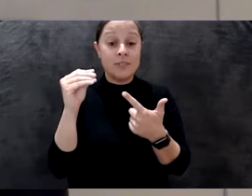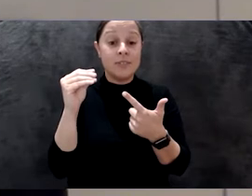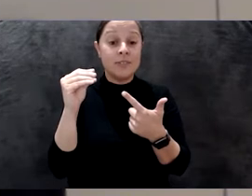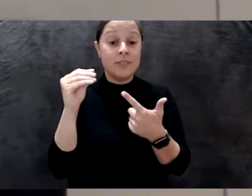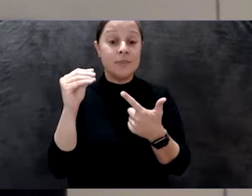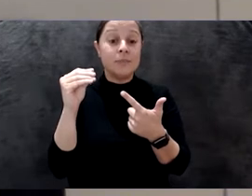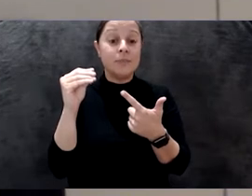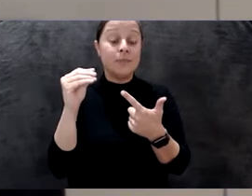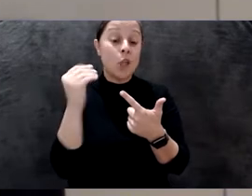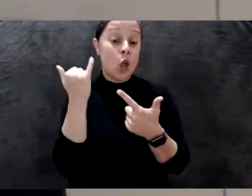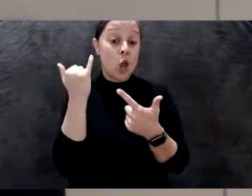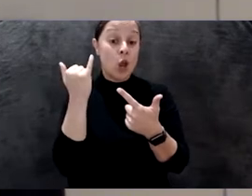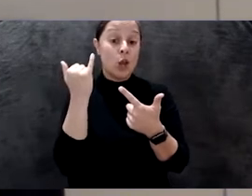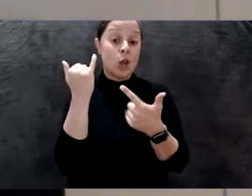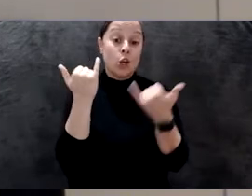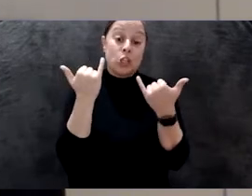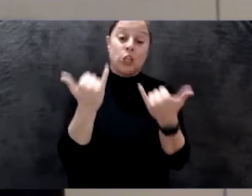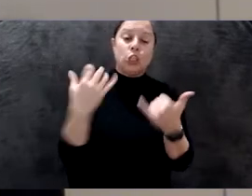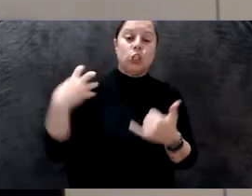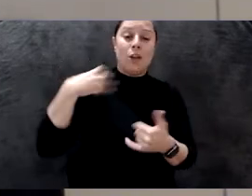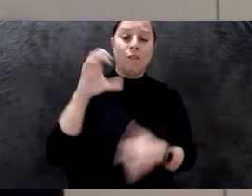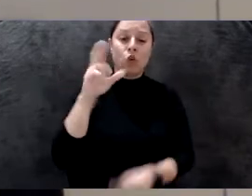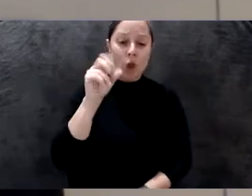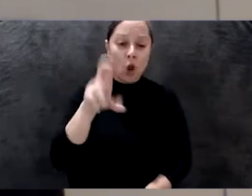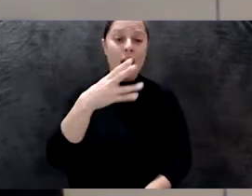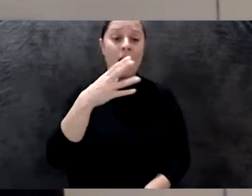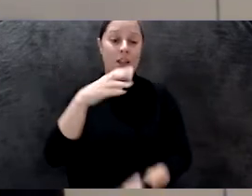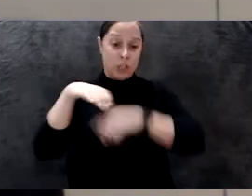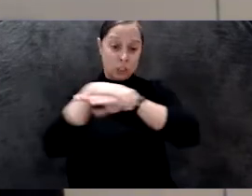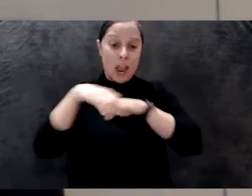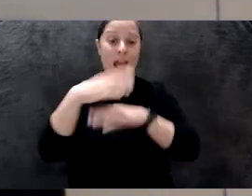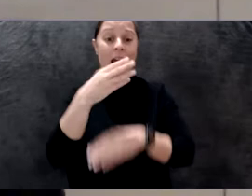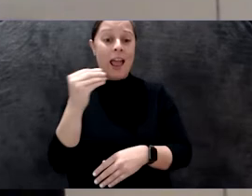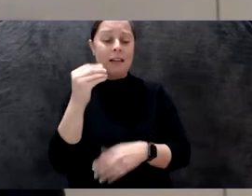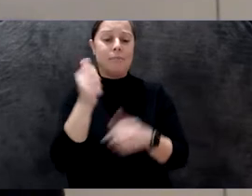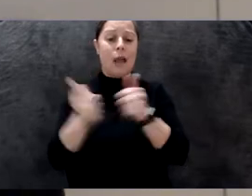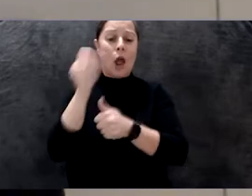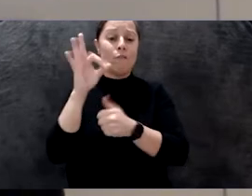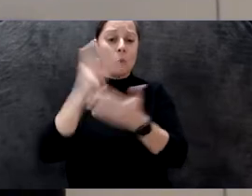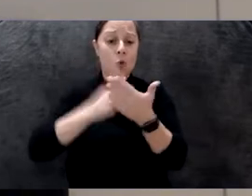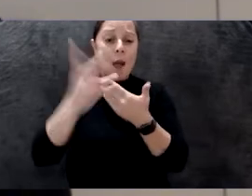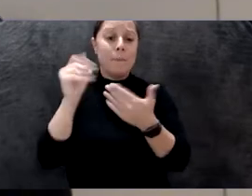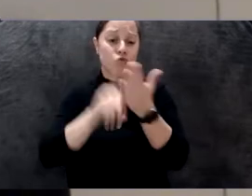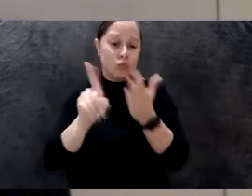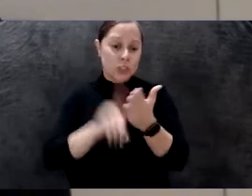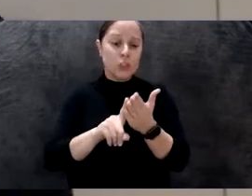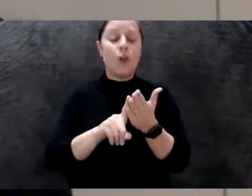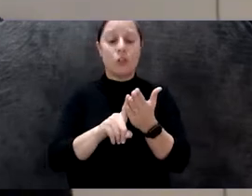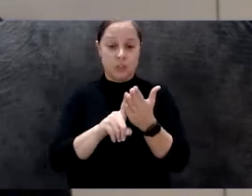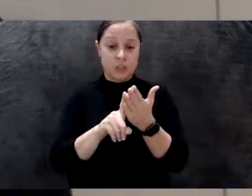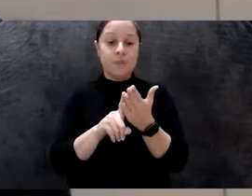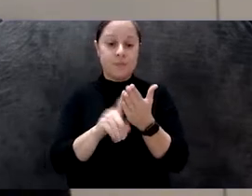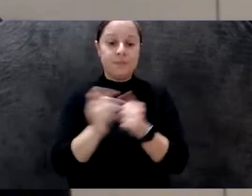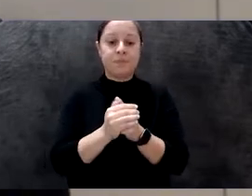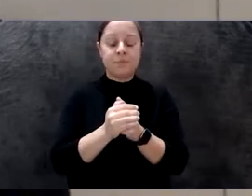and currently the head of programs and research and chief curator at Haus der Kunst in Munich, and Hans